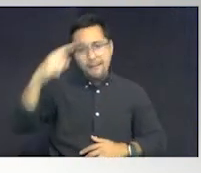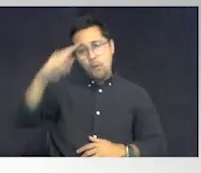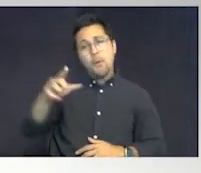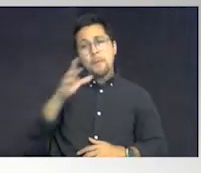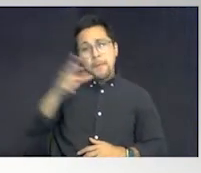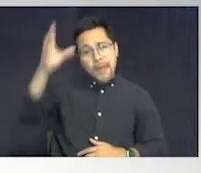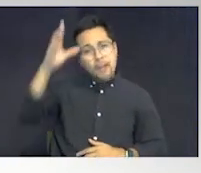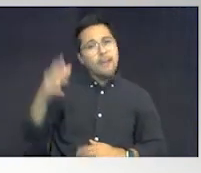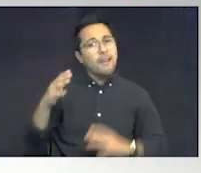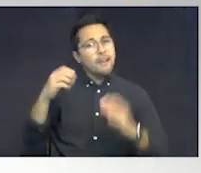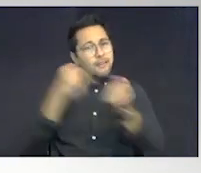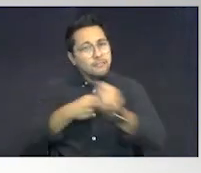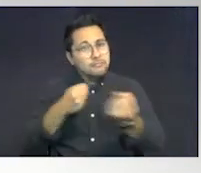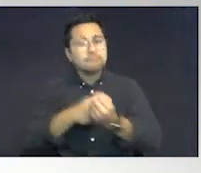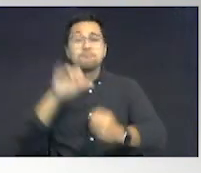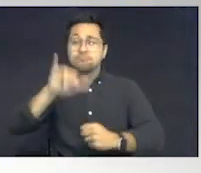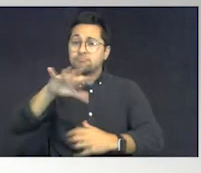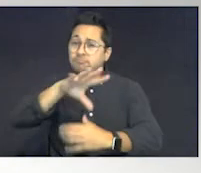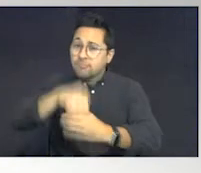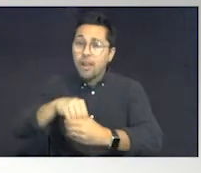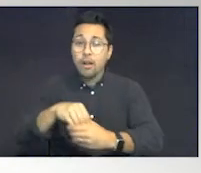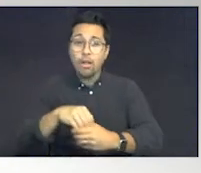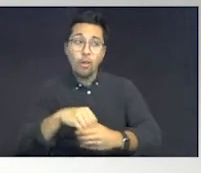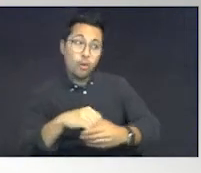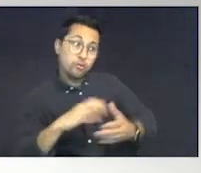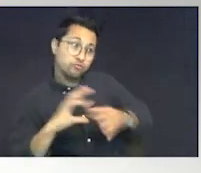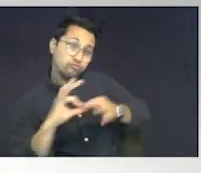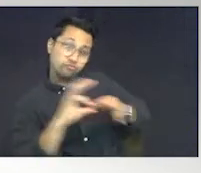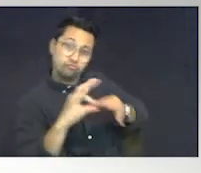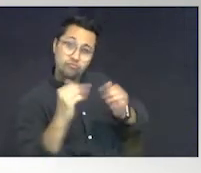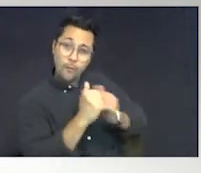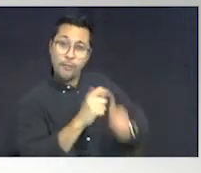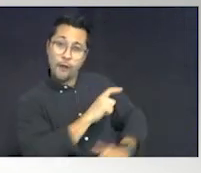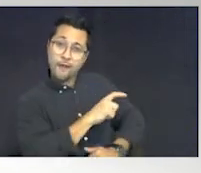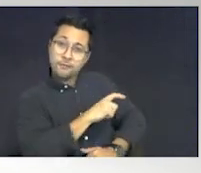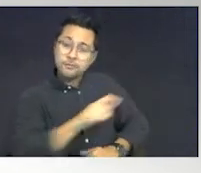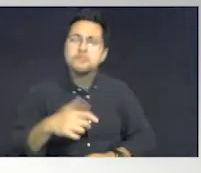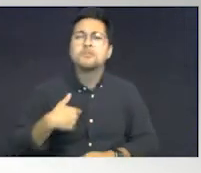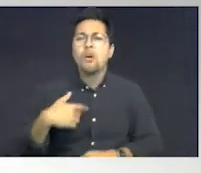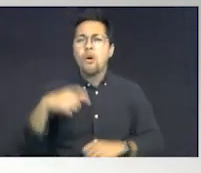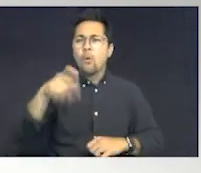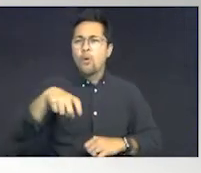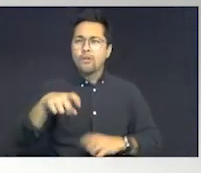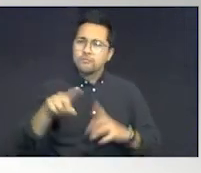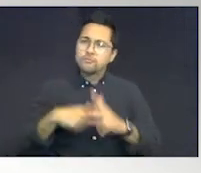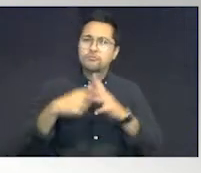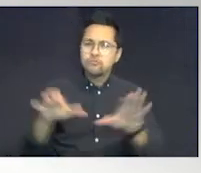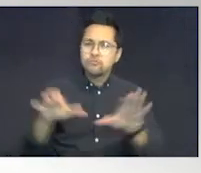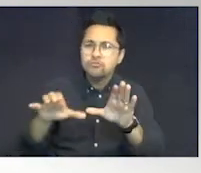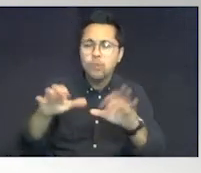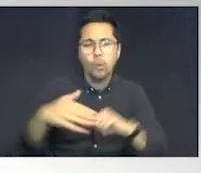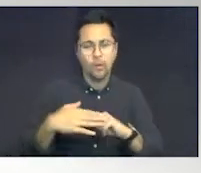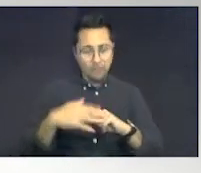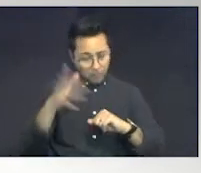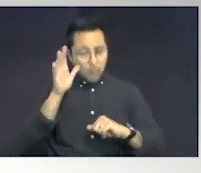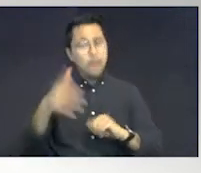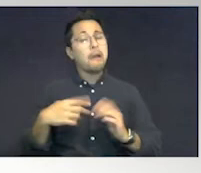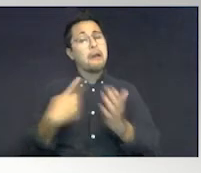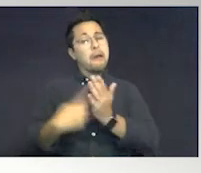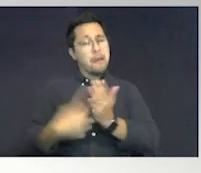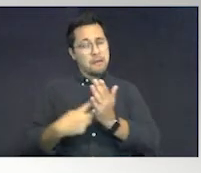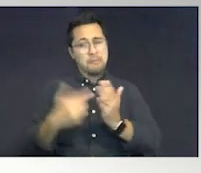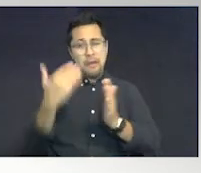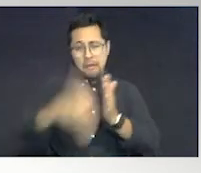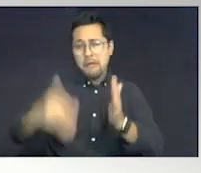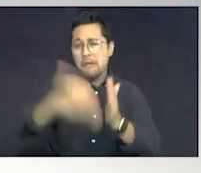also includes those with officers. Right? So, what do we need to start doing? And we're going to talk about this several times throughout